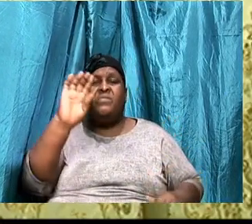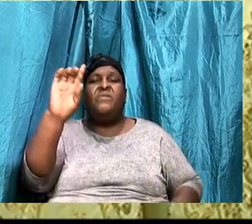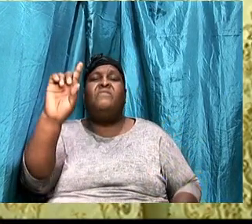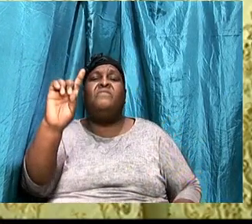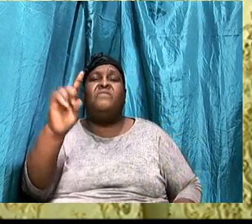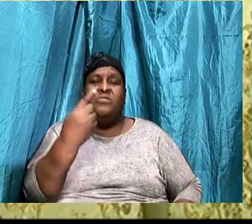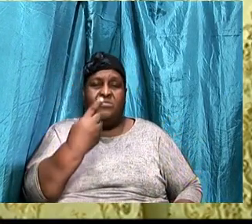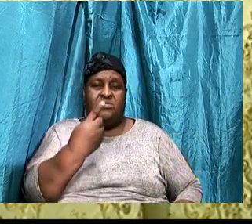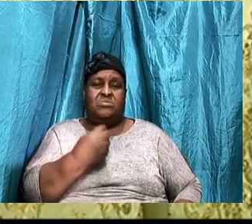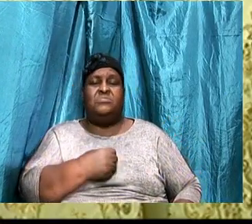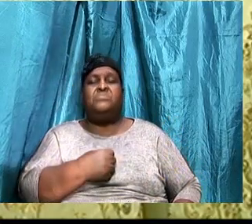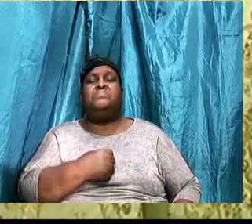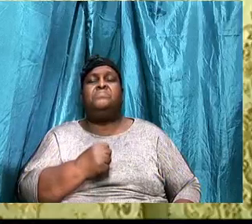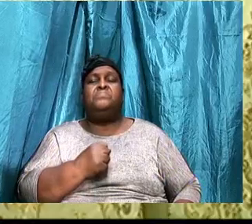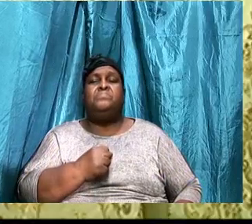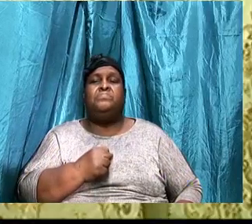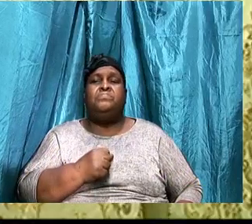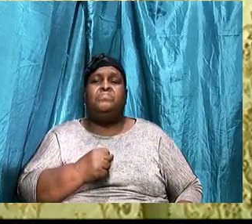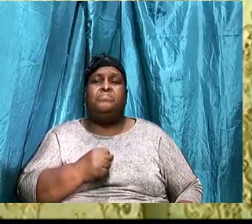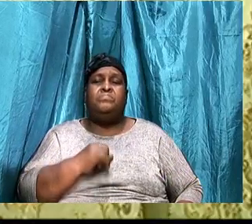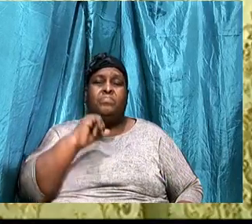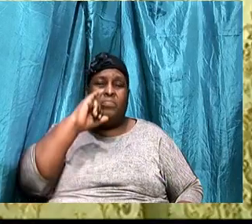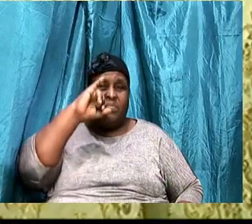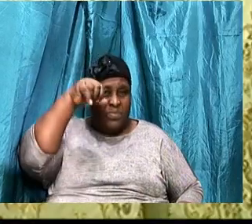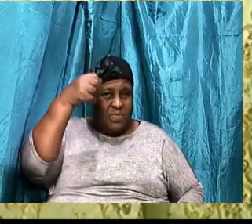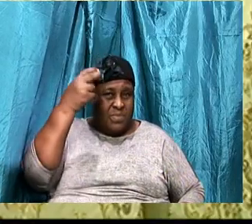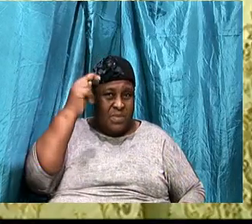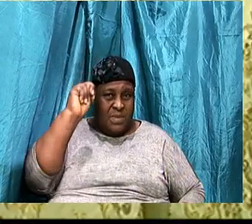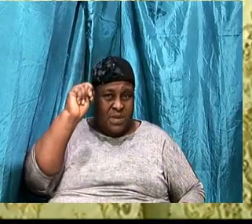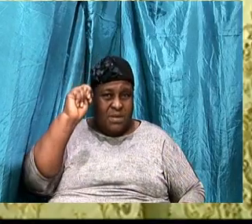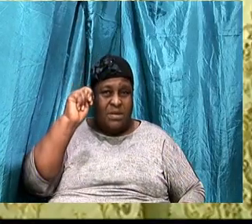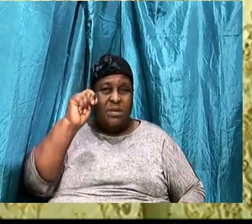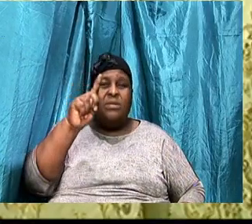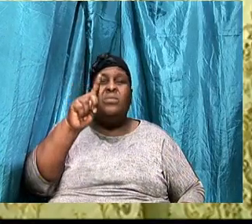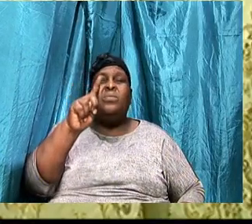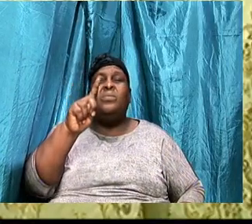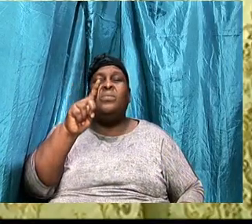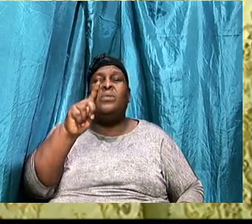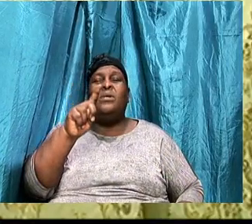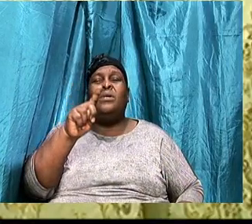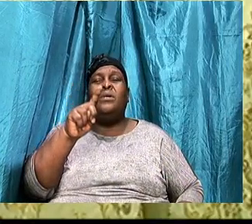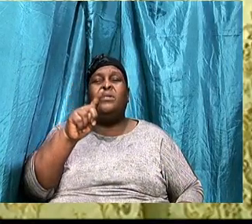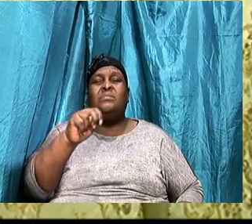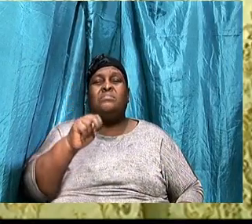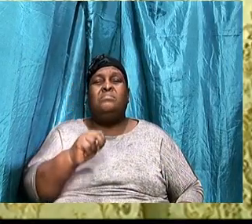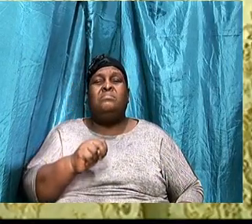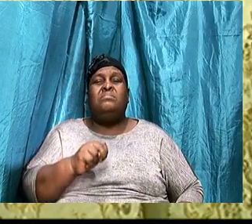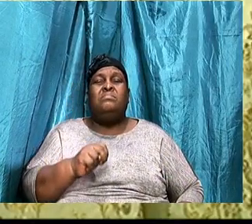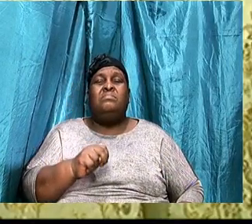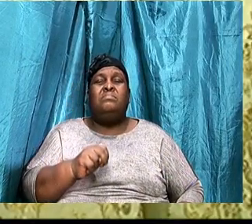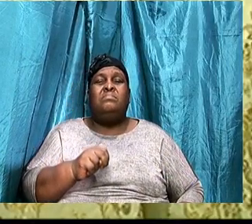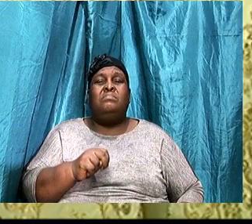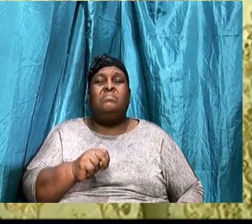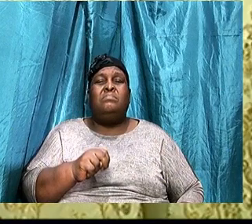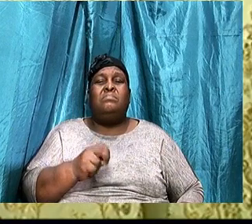In St. John 1, 12 to 13. And we read the scripture last week.